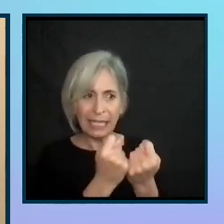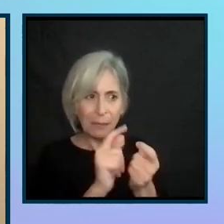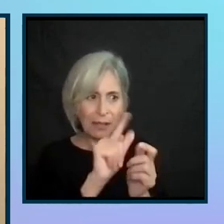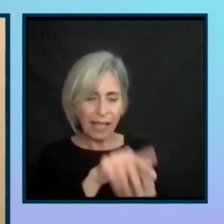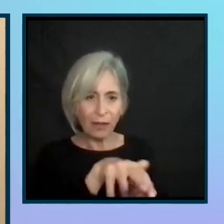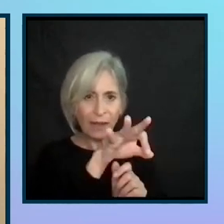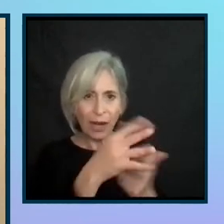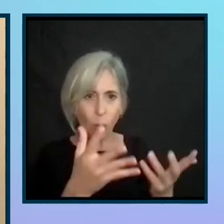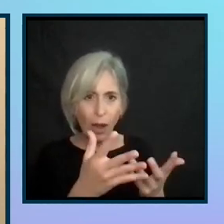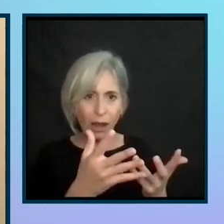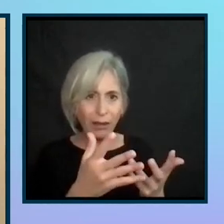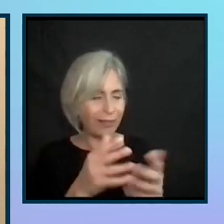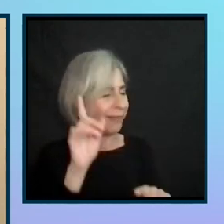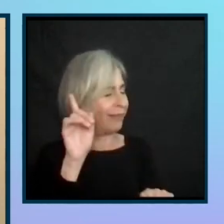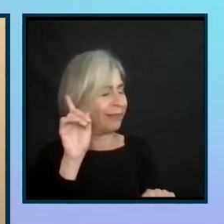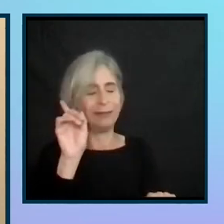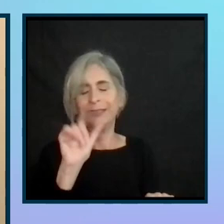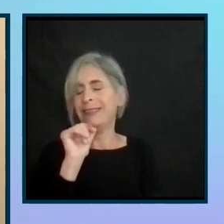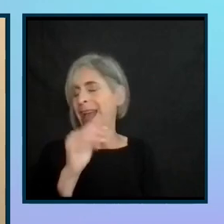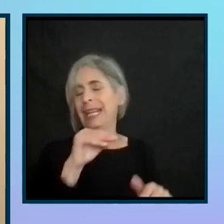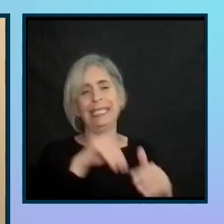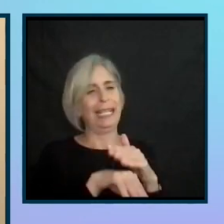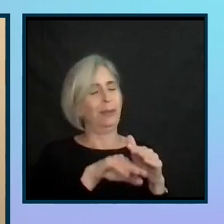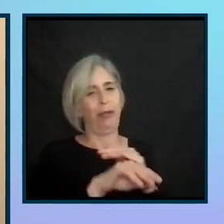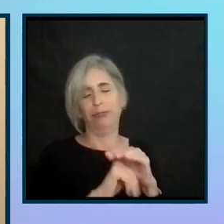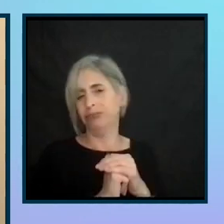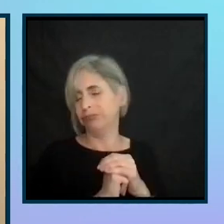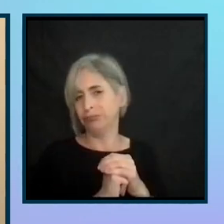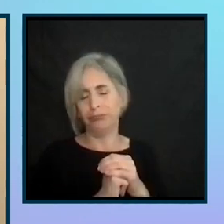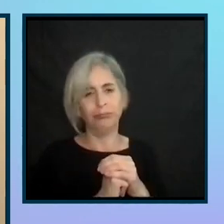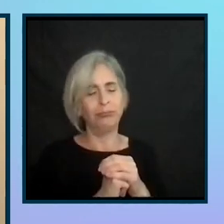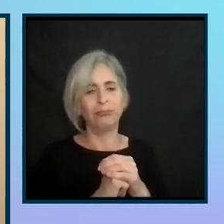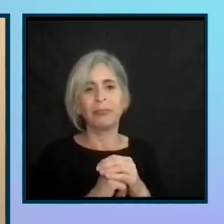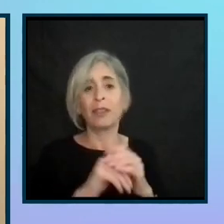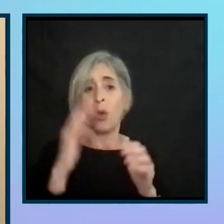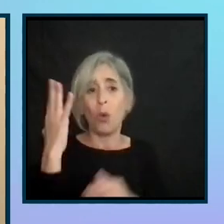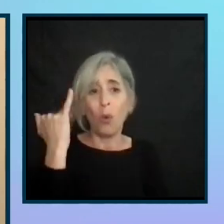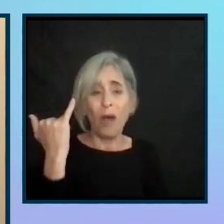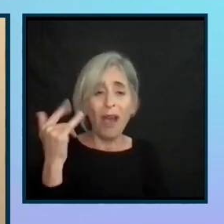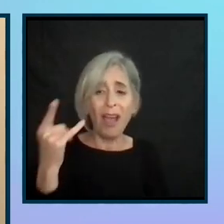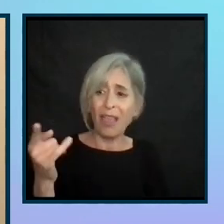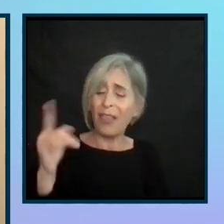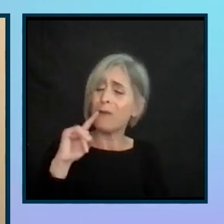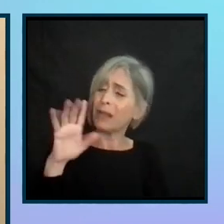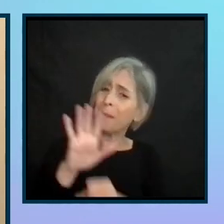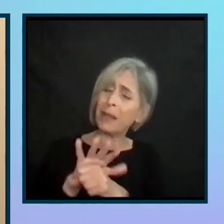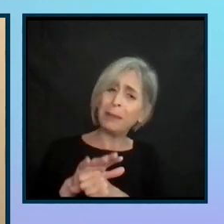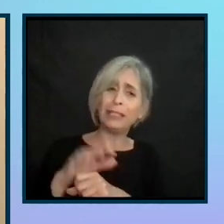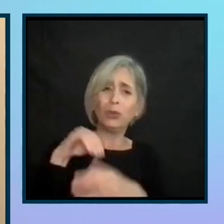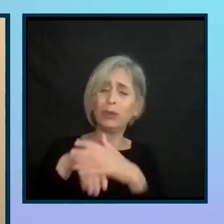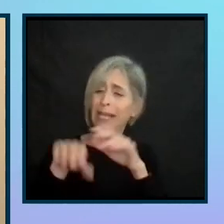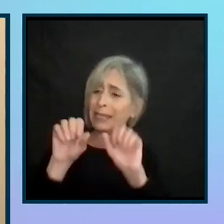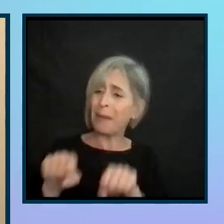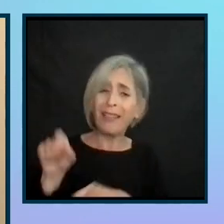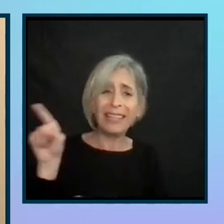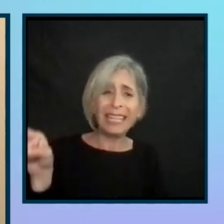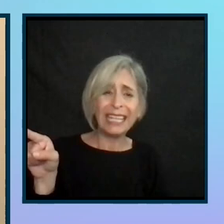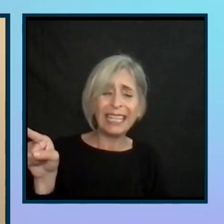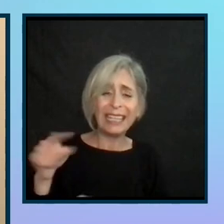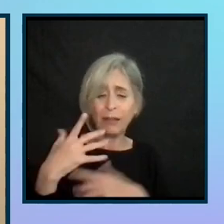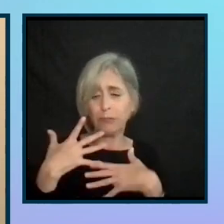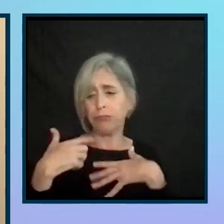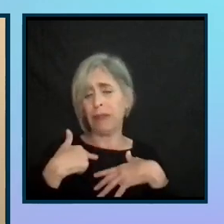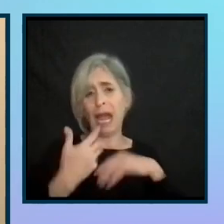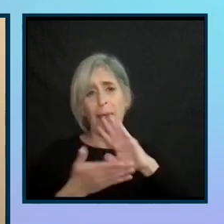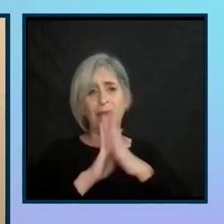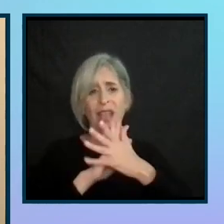the app was not accessible, which was quite stunning because of Yahoo's commitment to accessibility and depression sank